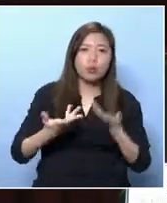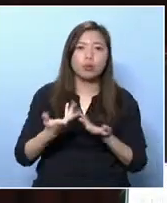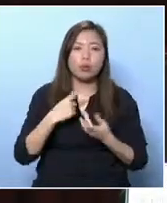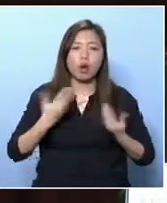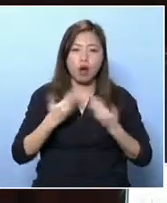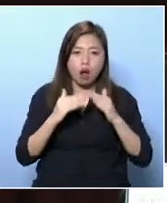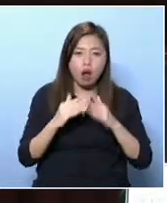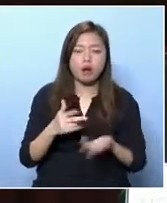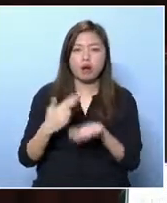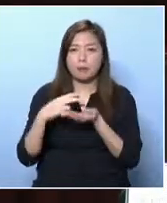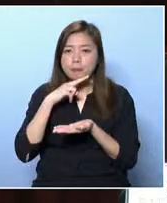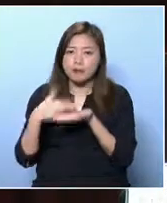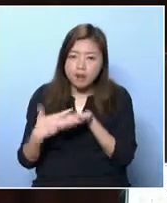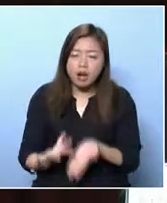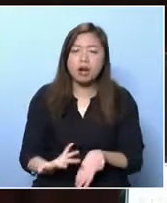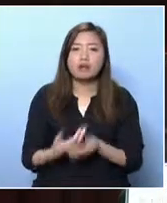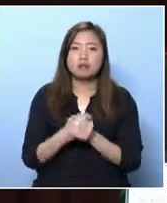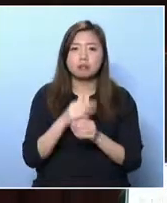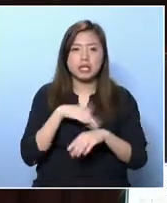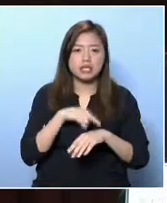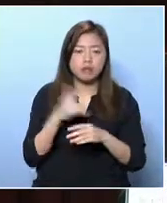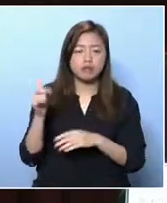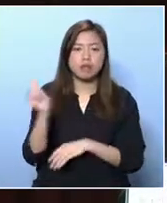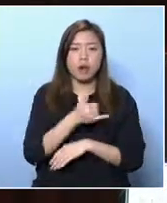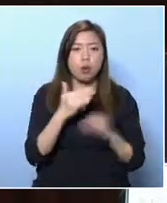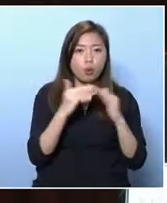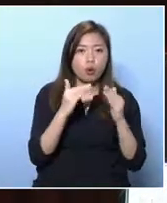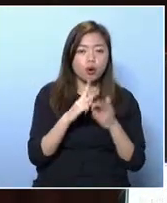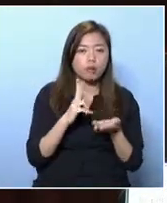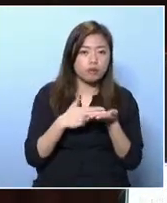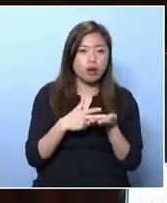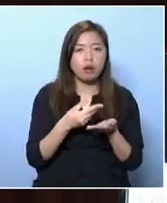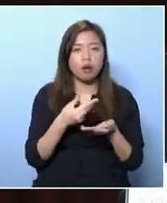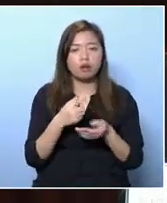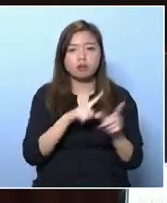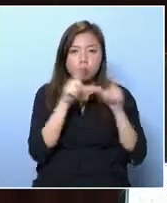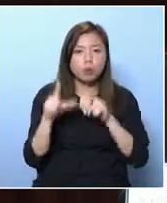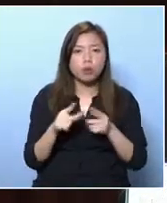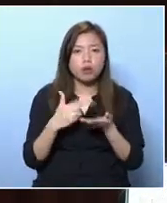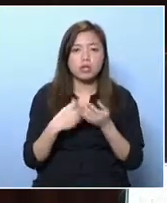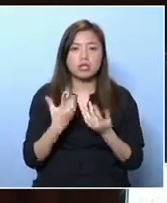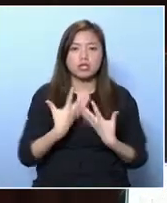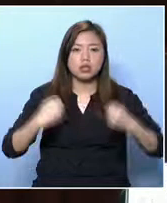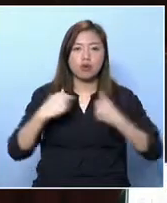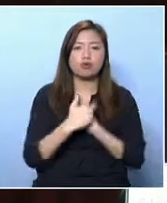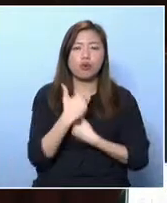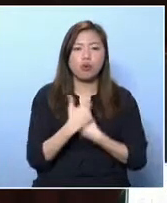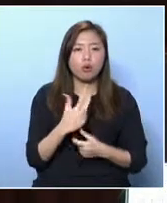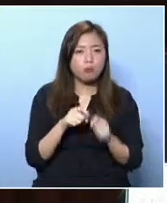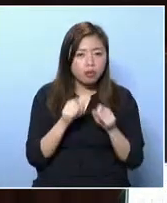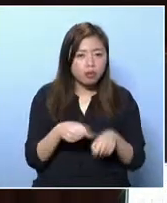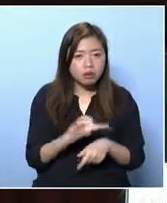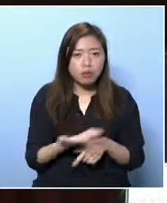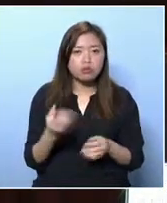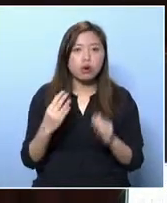internet for learning, the extracurricular activities, school uniforms, and lunch. There are